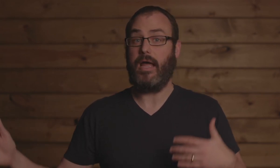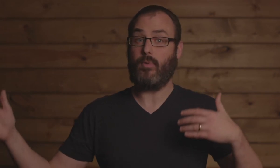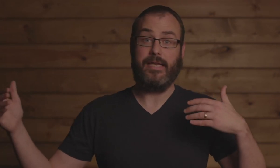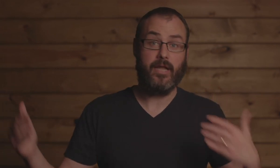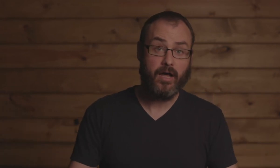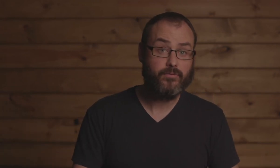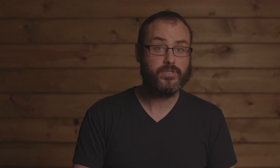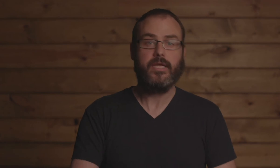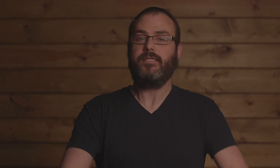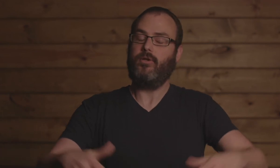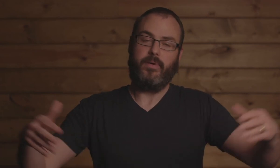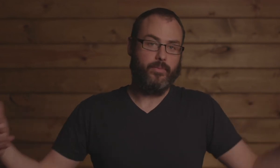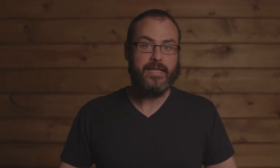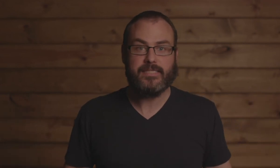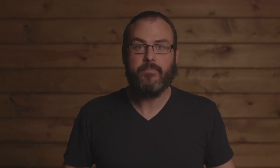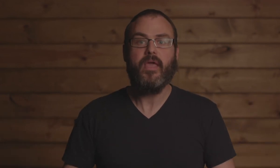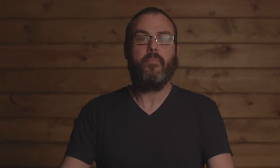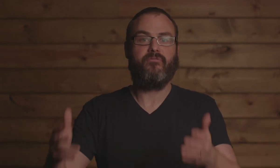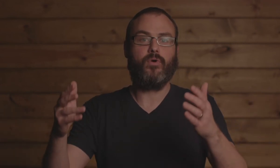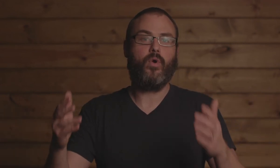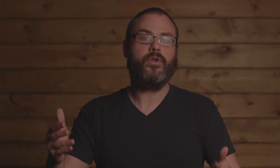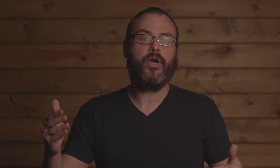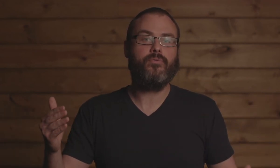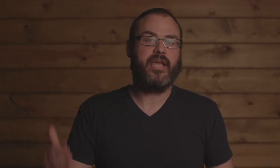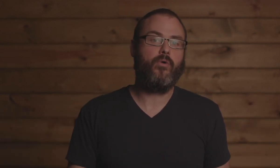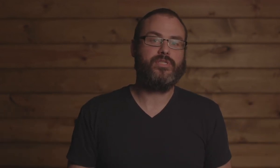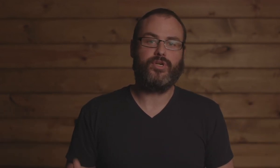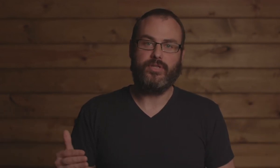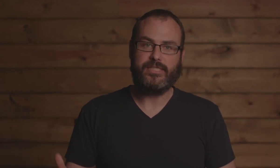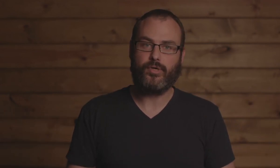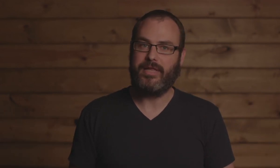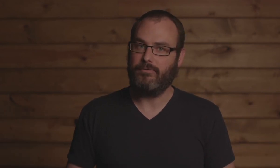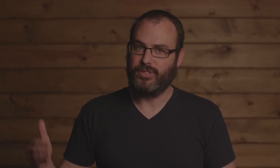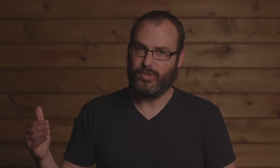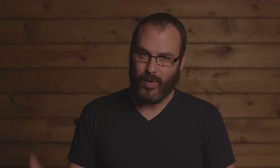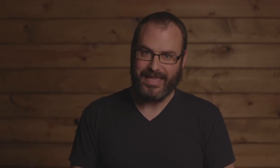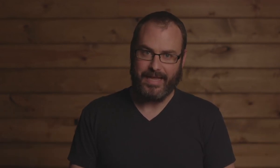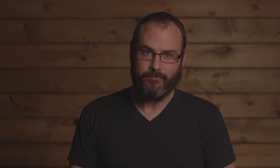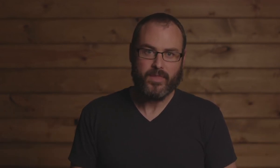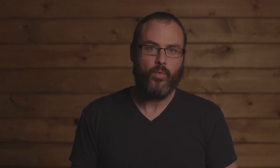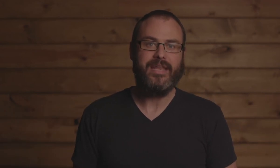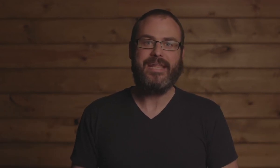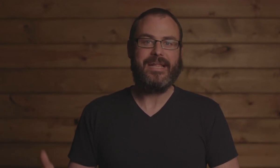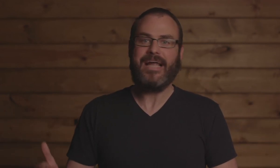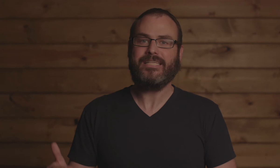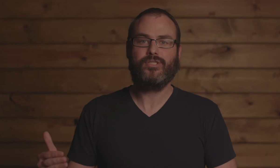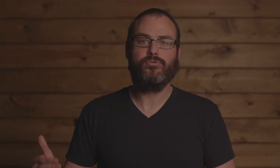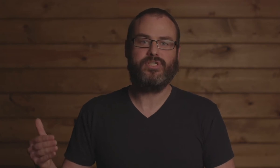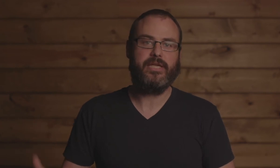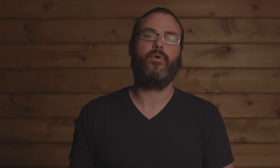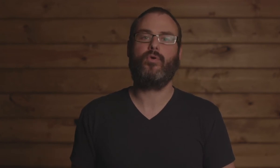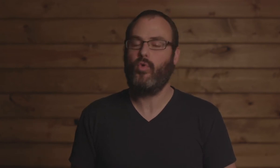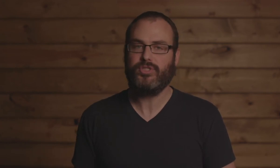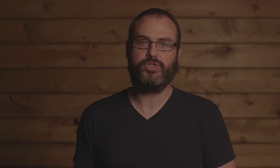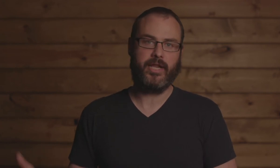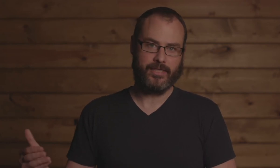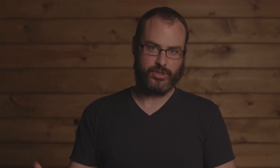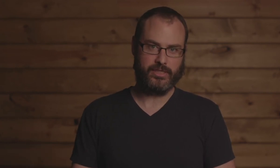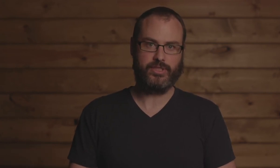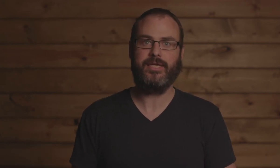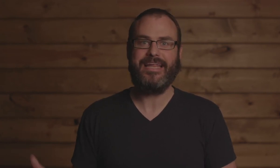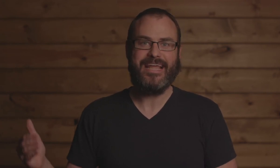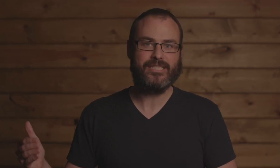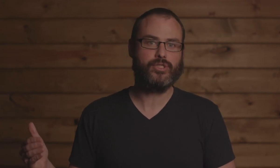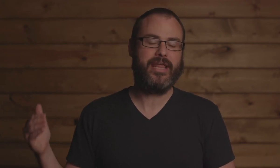things. That's why I write novels. Nobody reads them. But if we're going to go down, we should at least go down swinging. We need a not-so-secret Christian